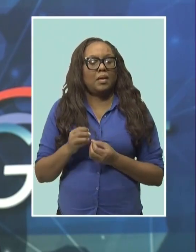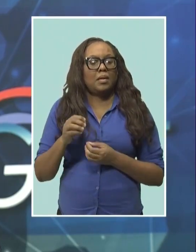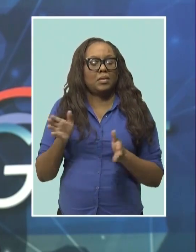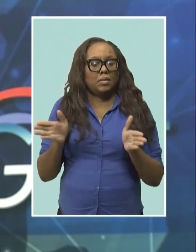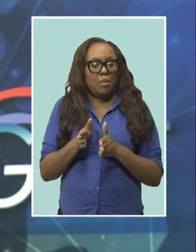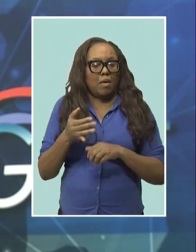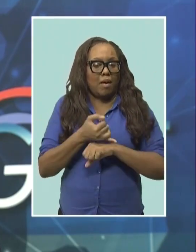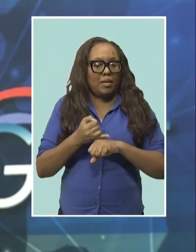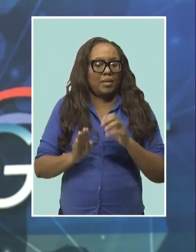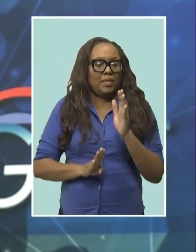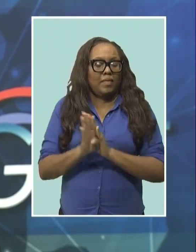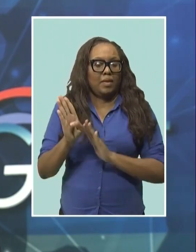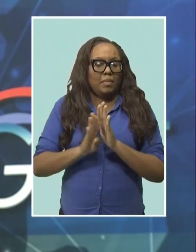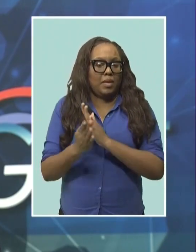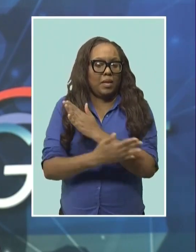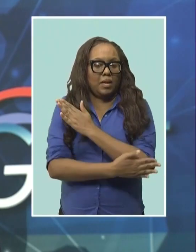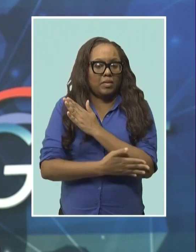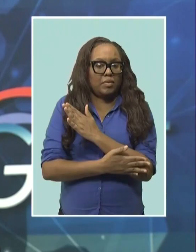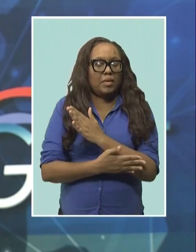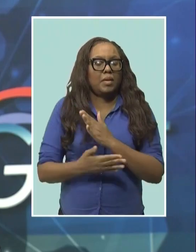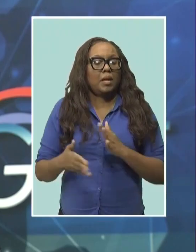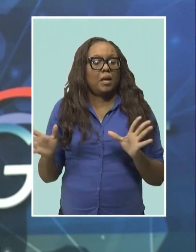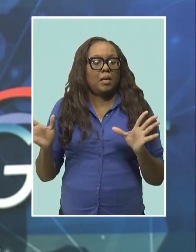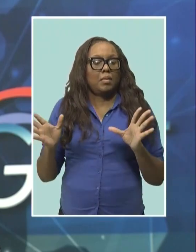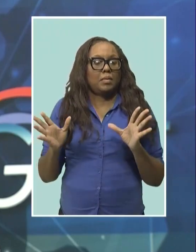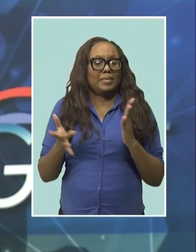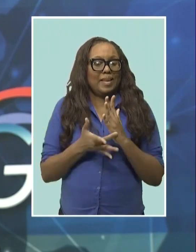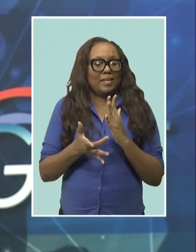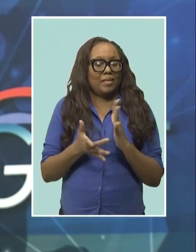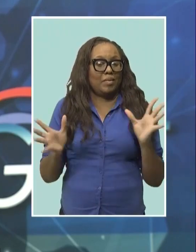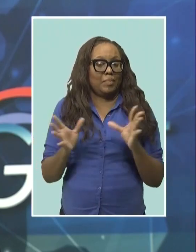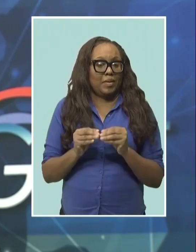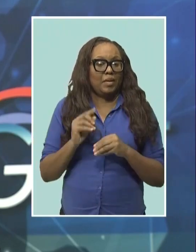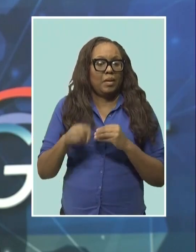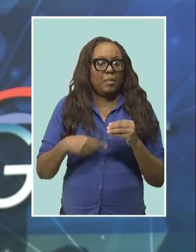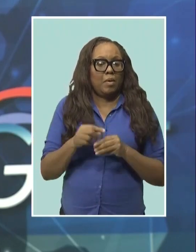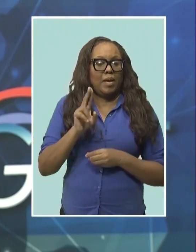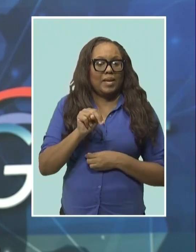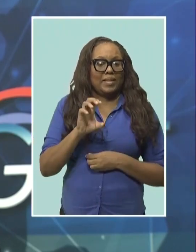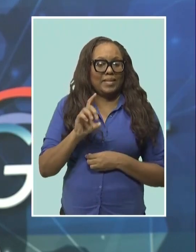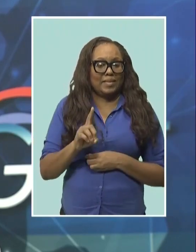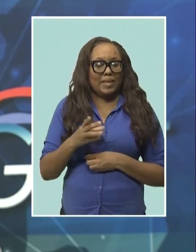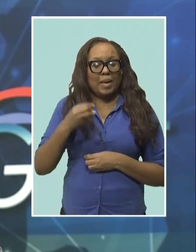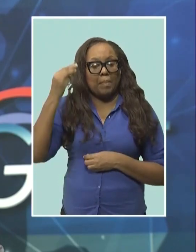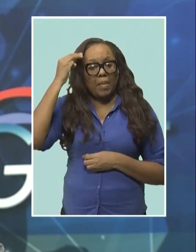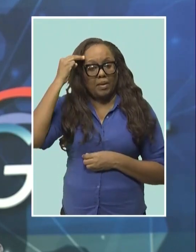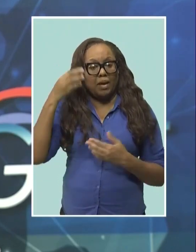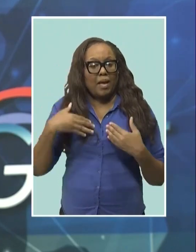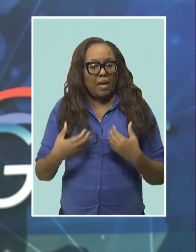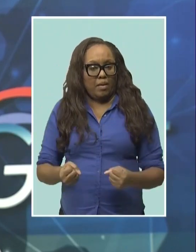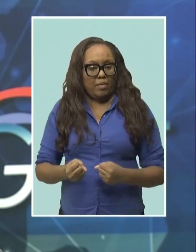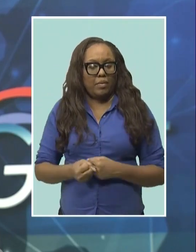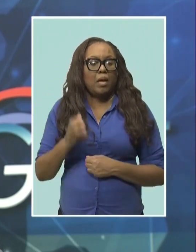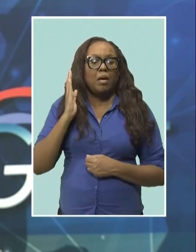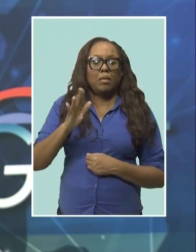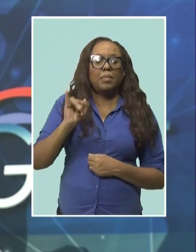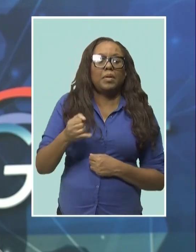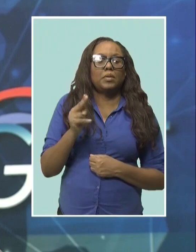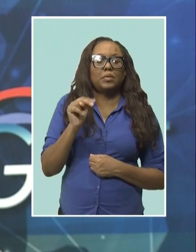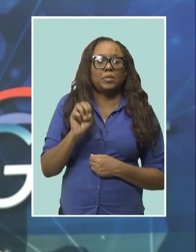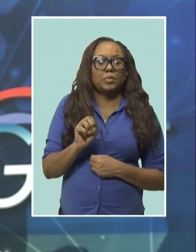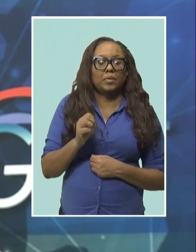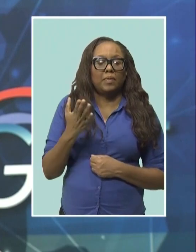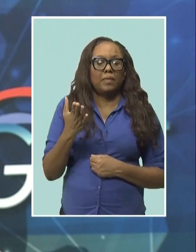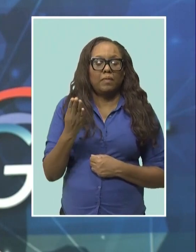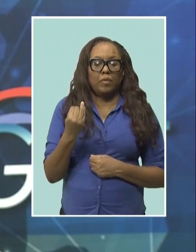high-level technical meeting on NCDs and mental health to be hosted on June 14th and 15th. He highlights his expectations.